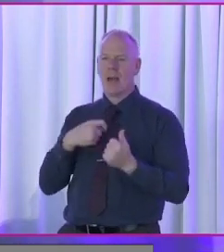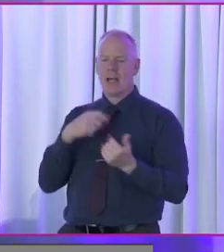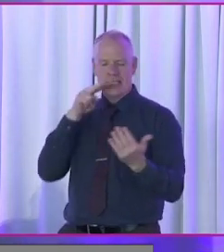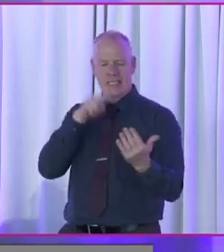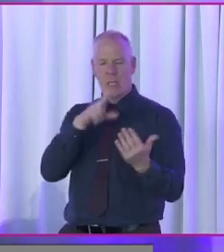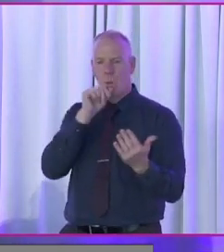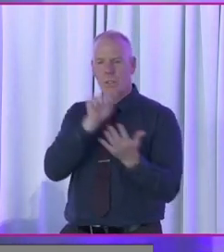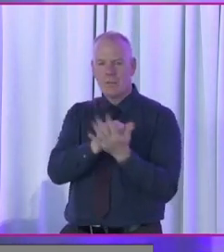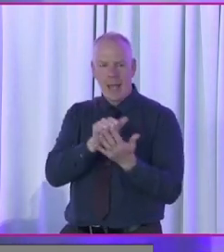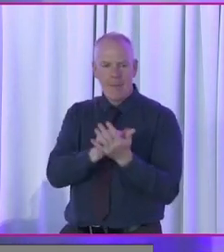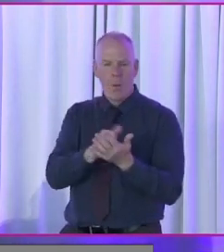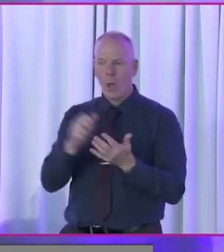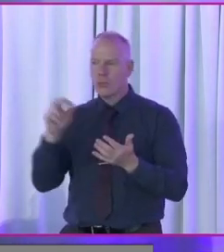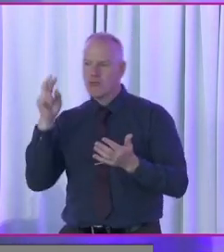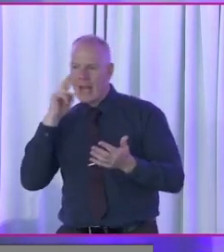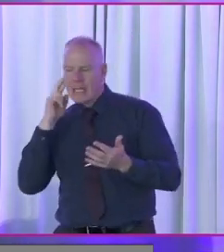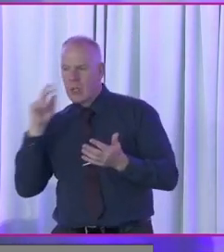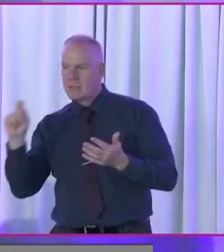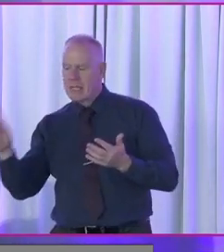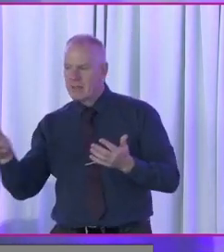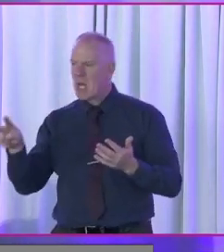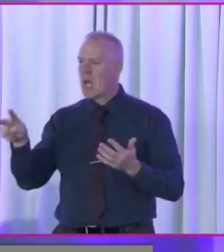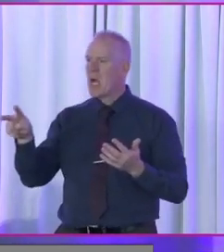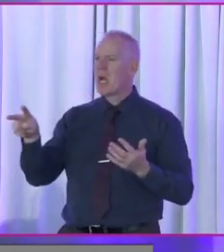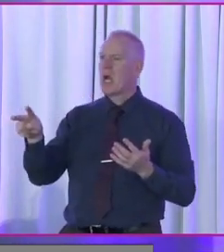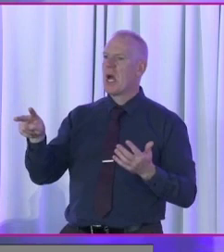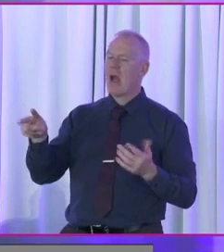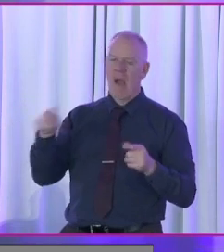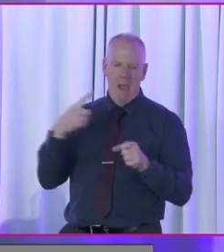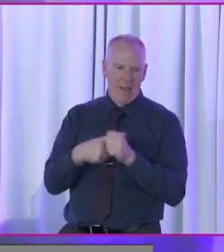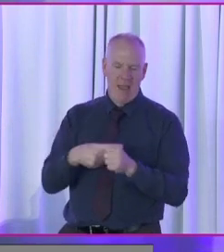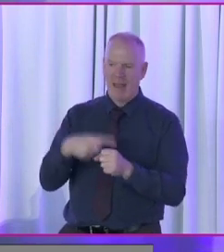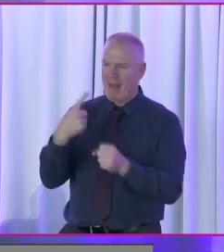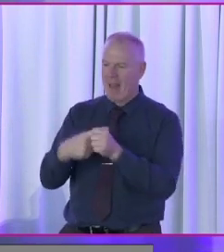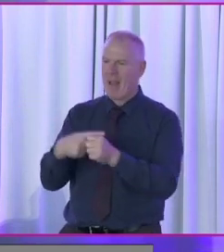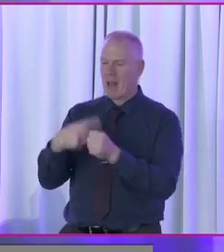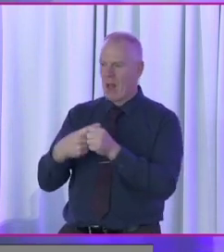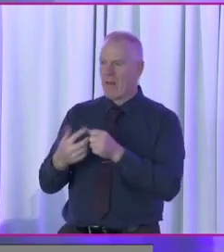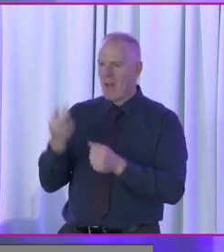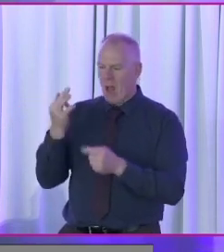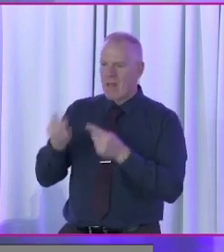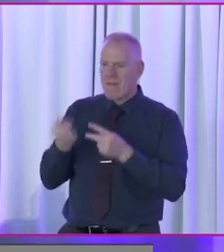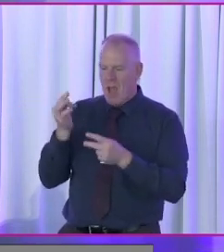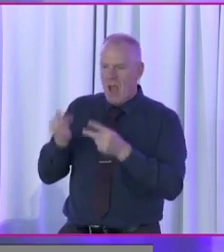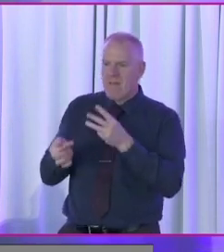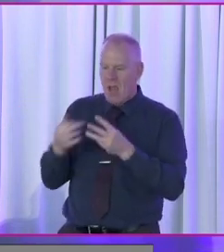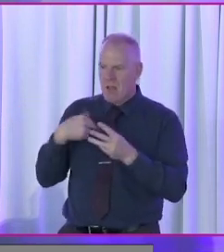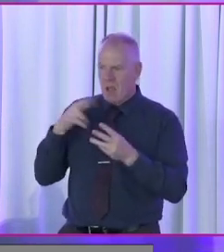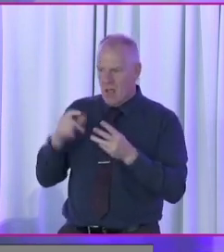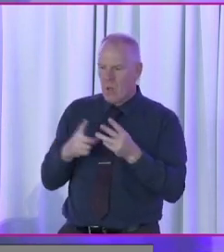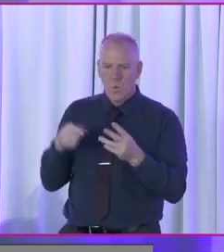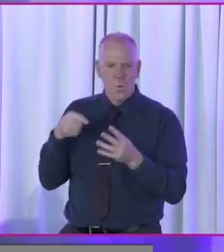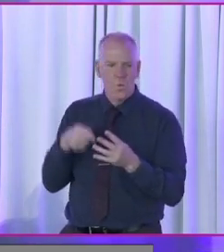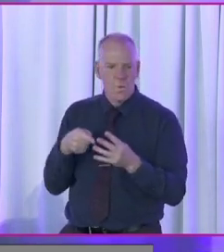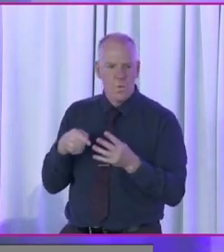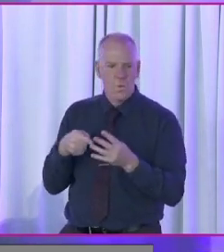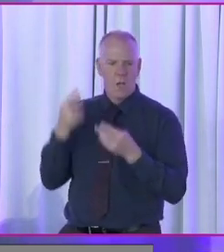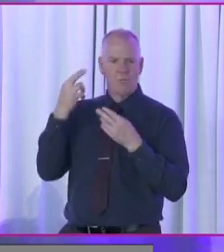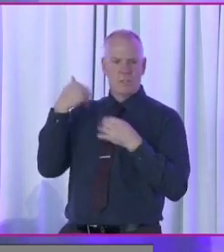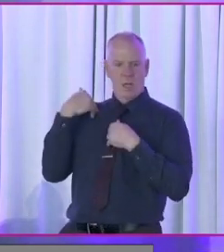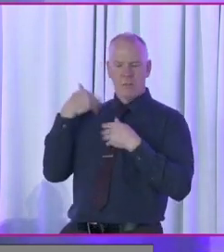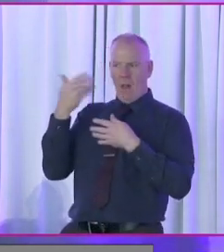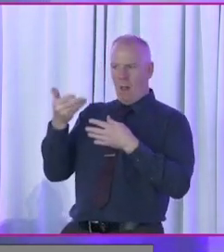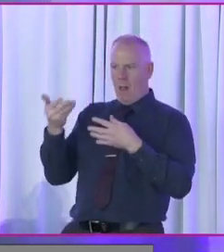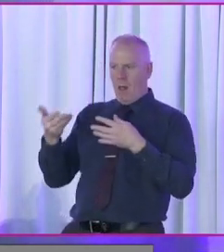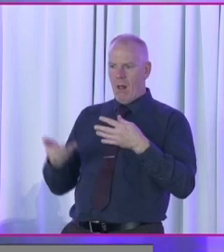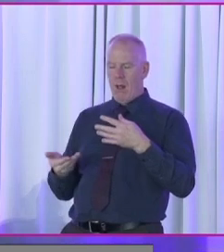newspaper or turn on the radio or the television, I keep finding something else that the Electoral Commission is going to be responsible